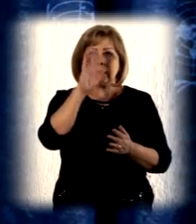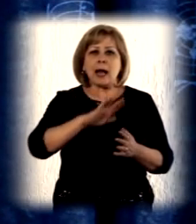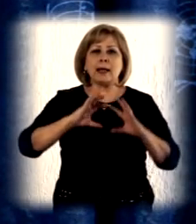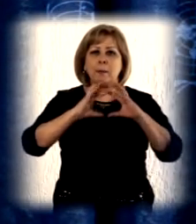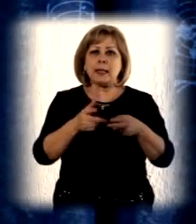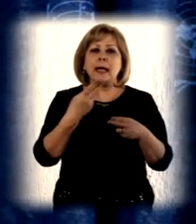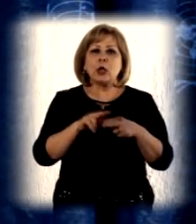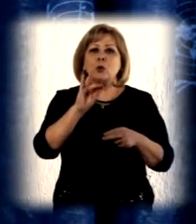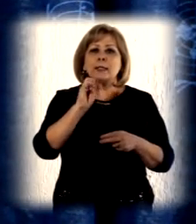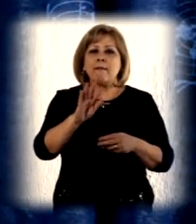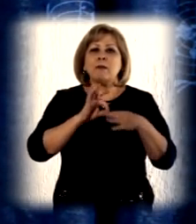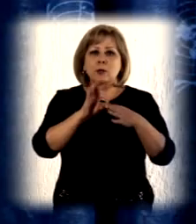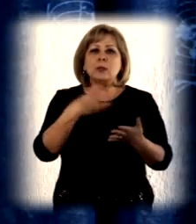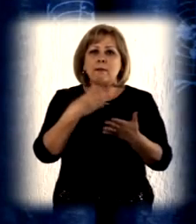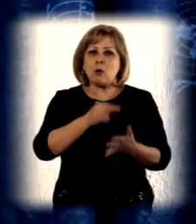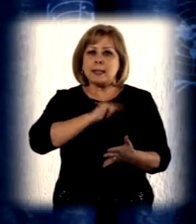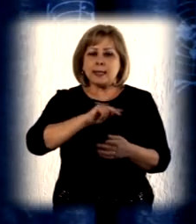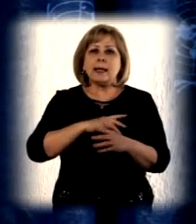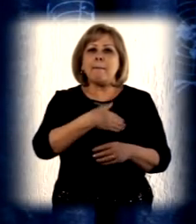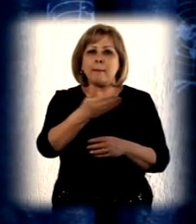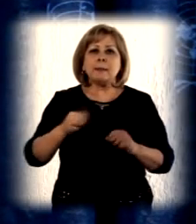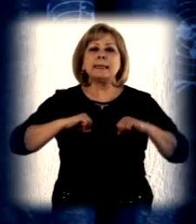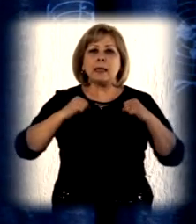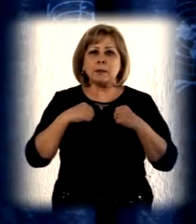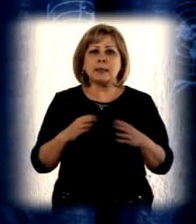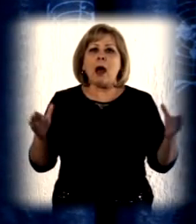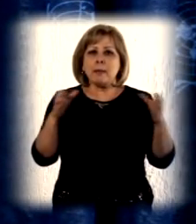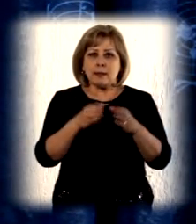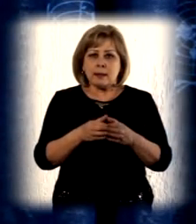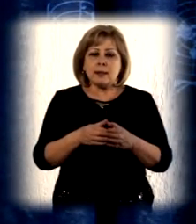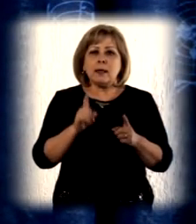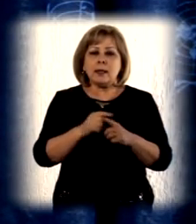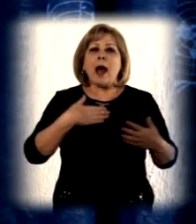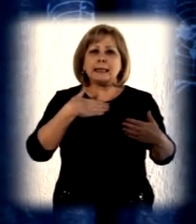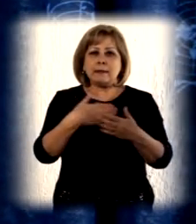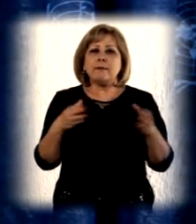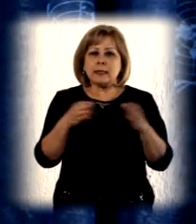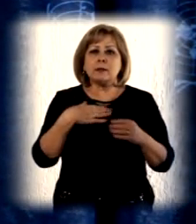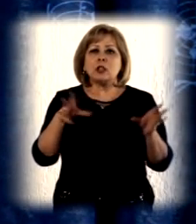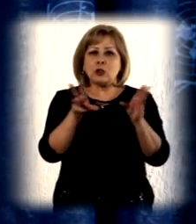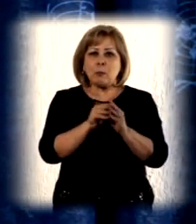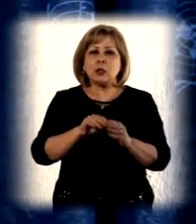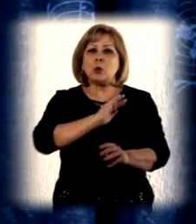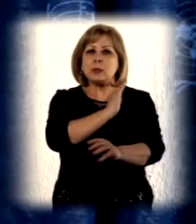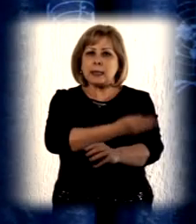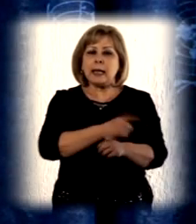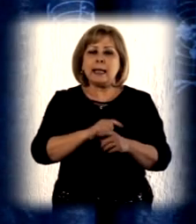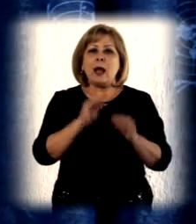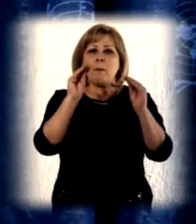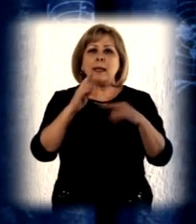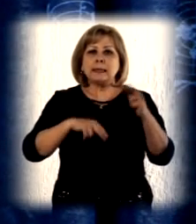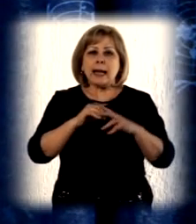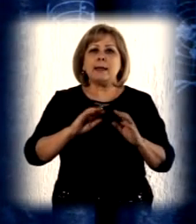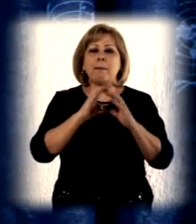Uzbekistan, as well as throughout the 190 countries and territories in which UNICEF works, that we all unite and strengthen